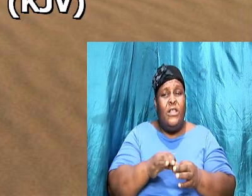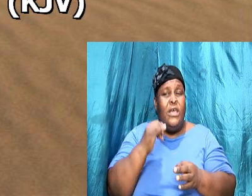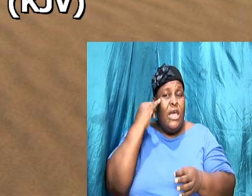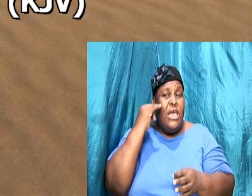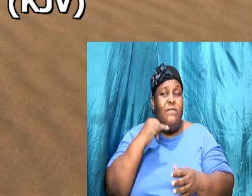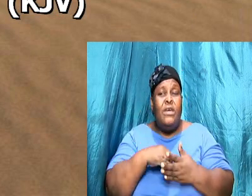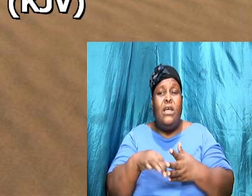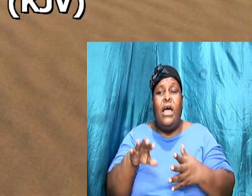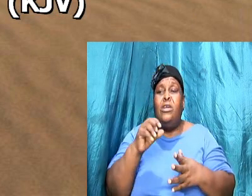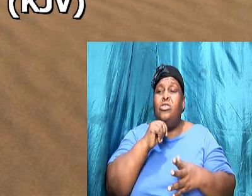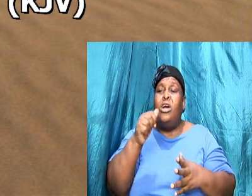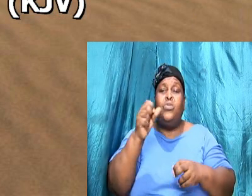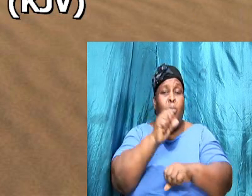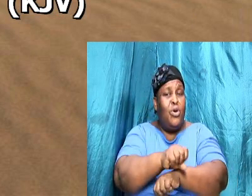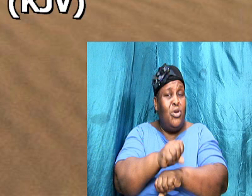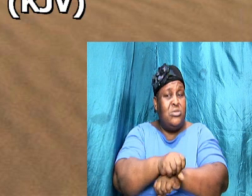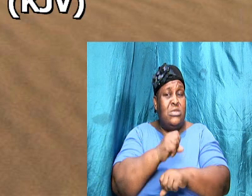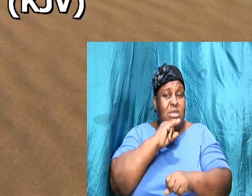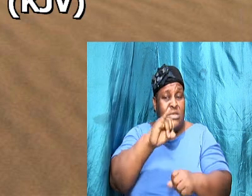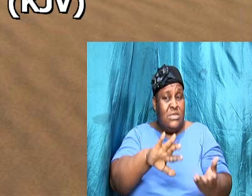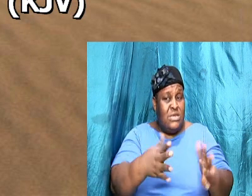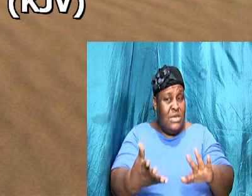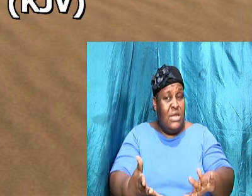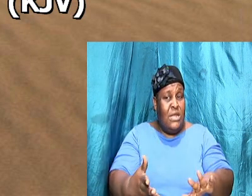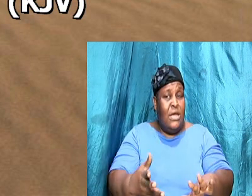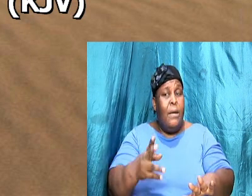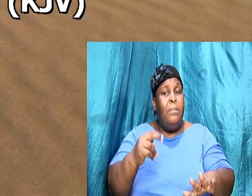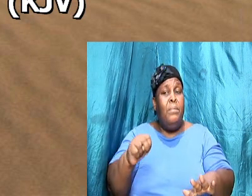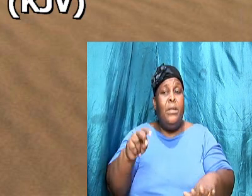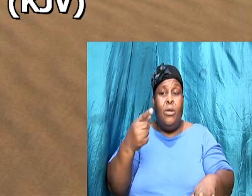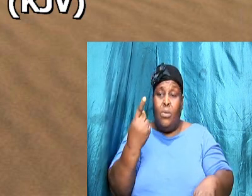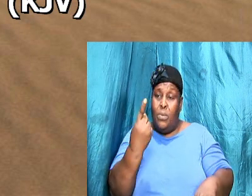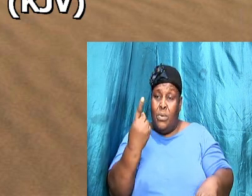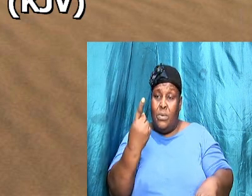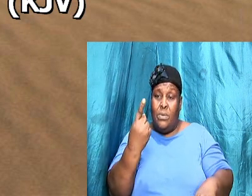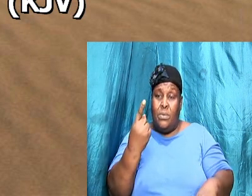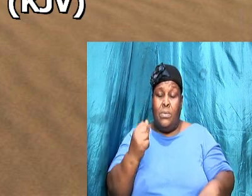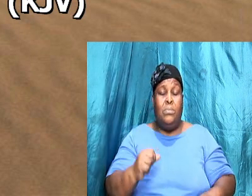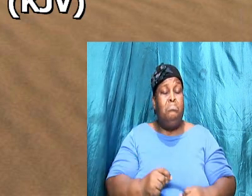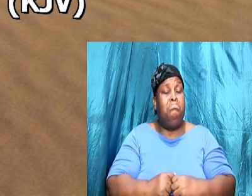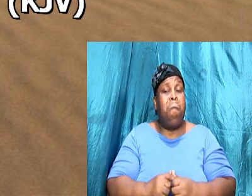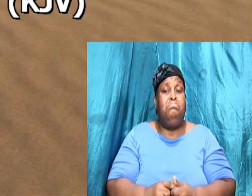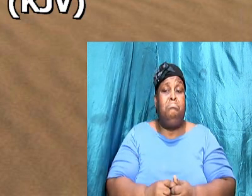if it not works is dead being alone